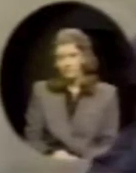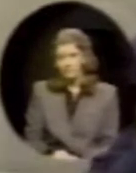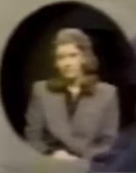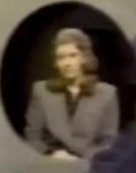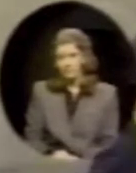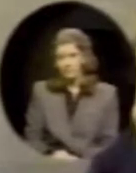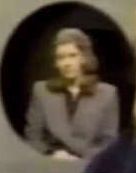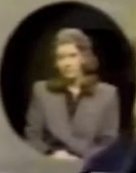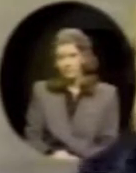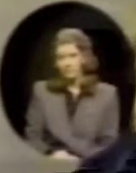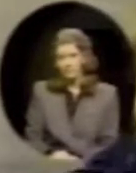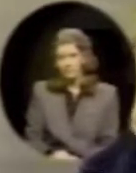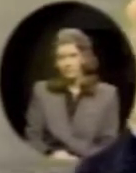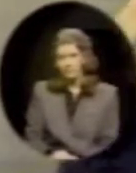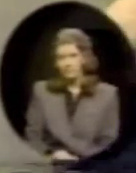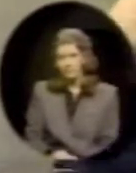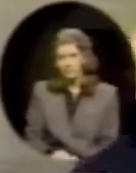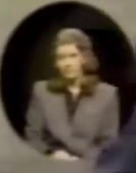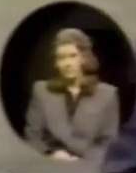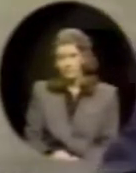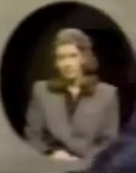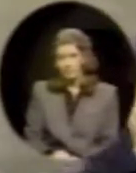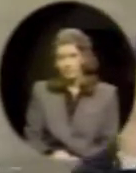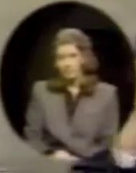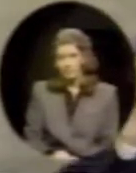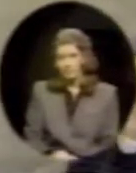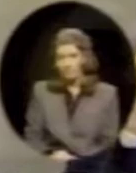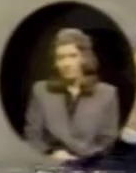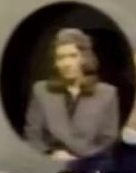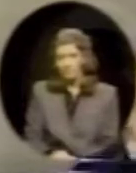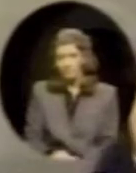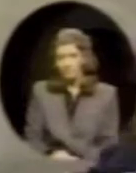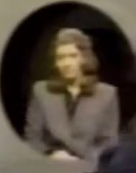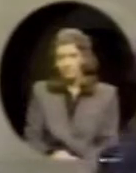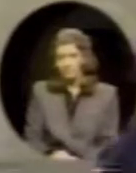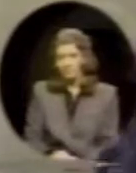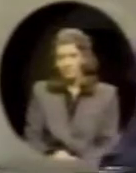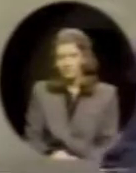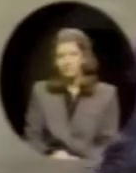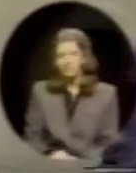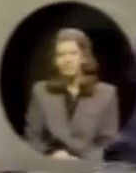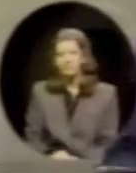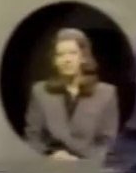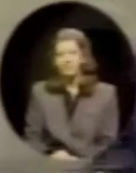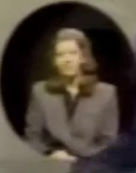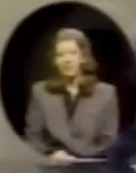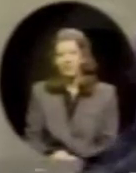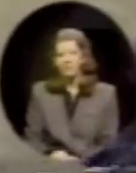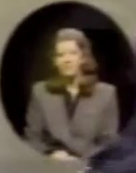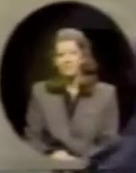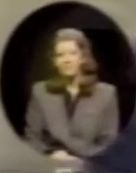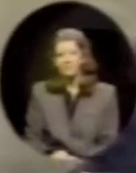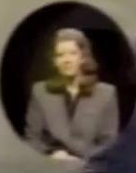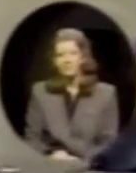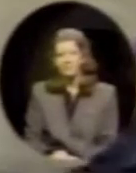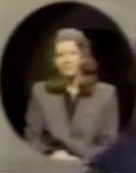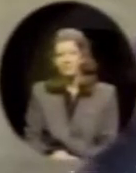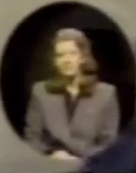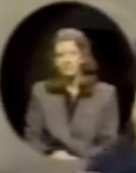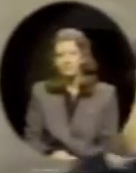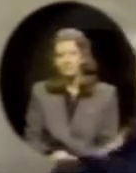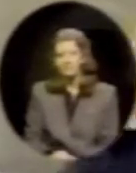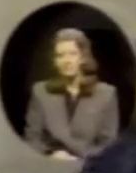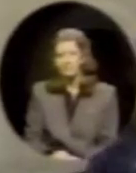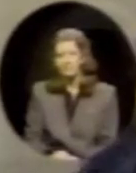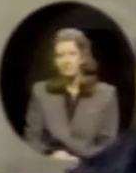of Mrs. Spillman as chair of the board of trustees. The third was that a majority of the trustees be deaf, 51